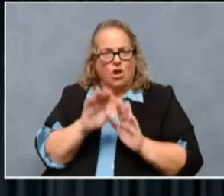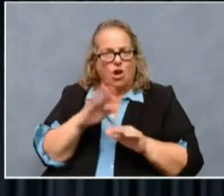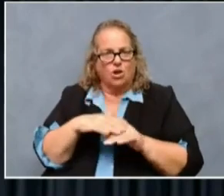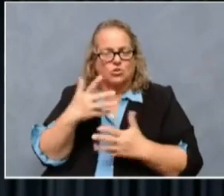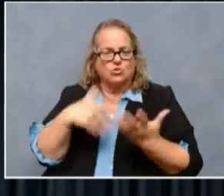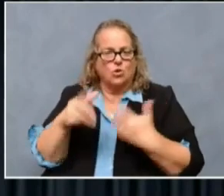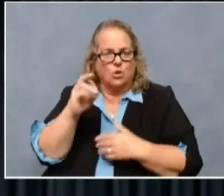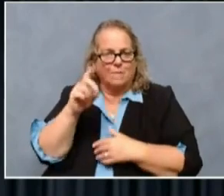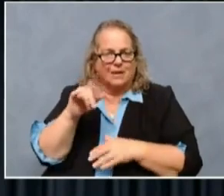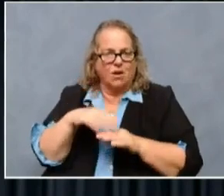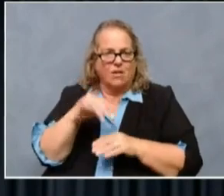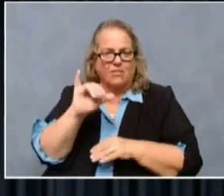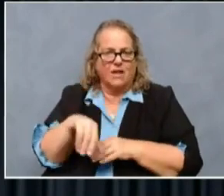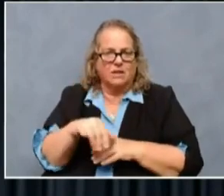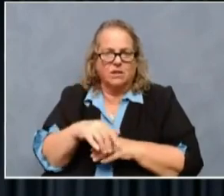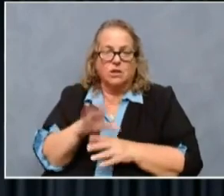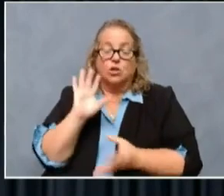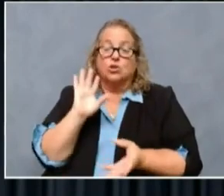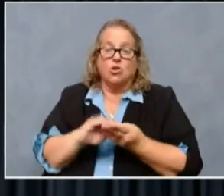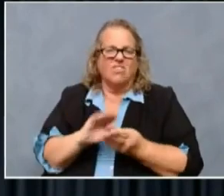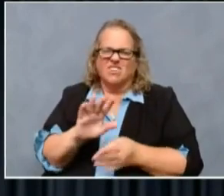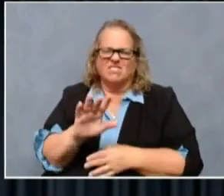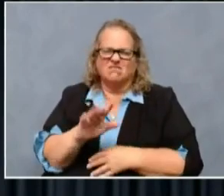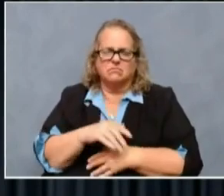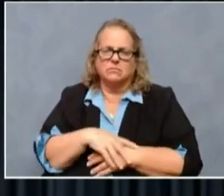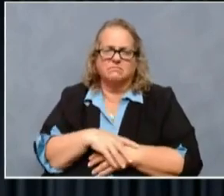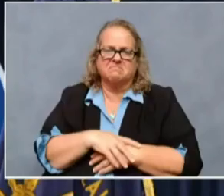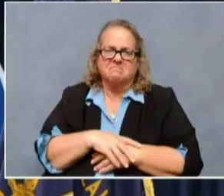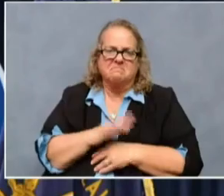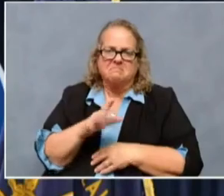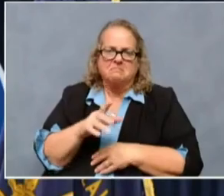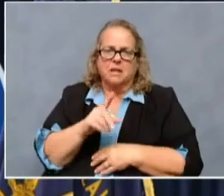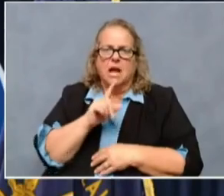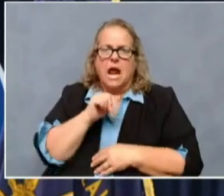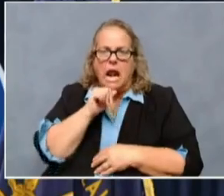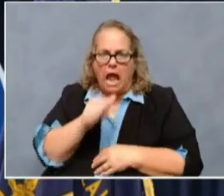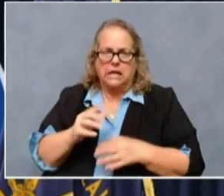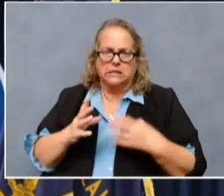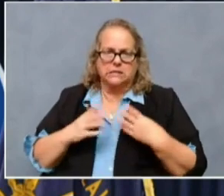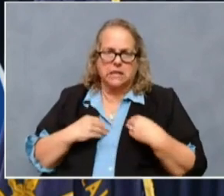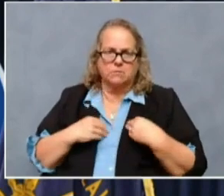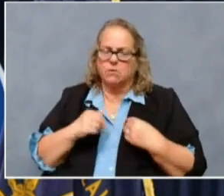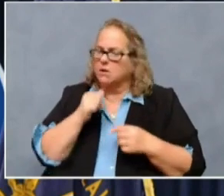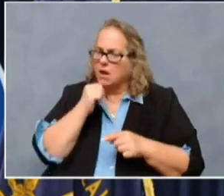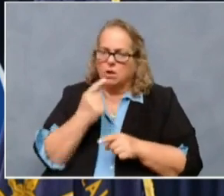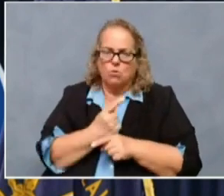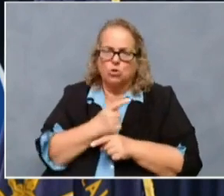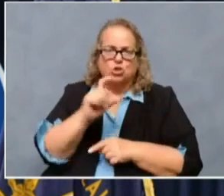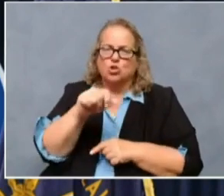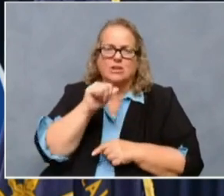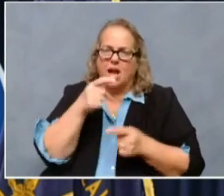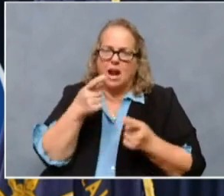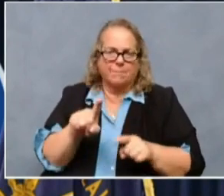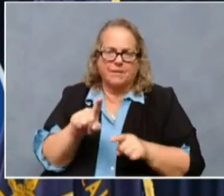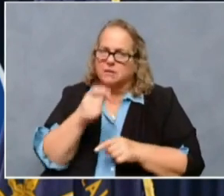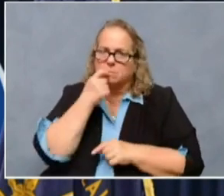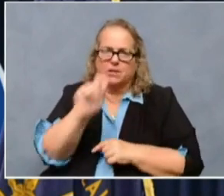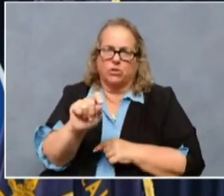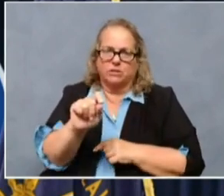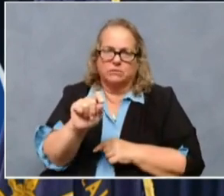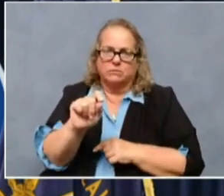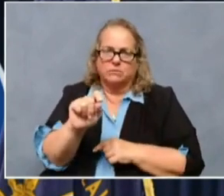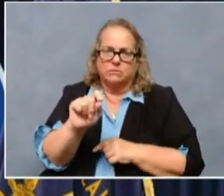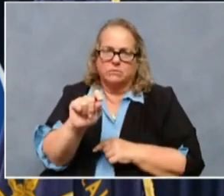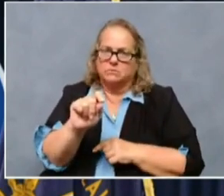totally unacceptable, inappropriate, shouldn't happen. And so that means